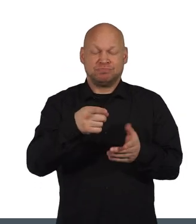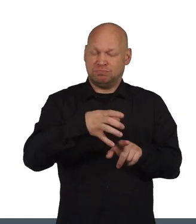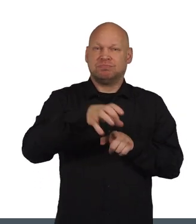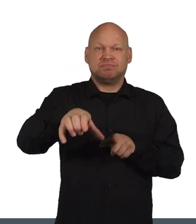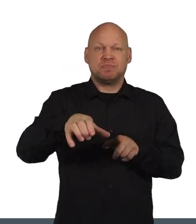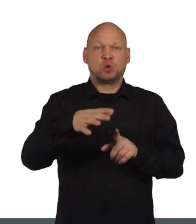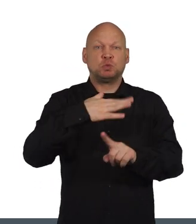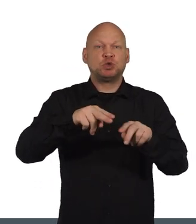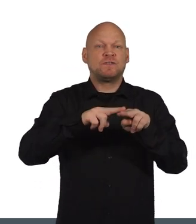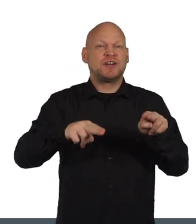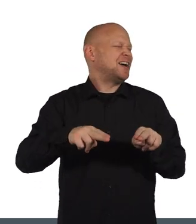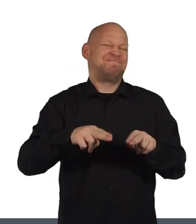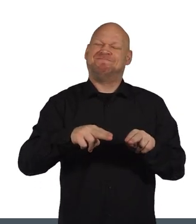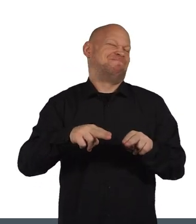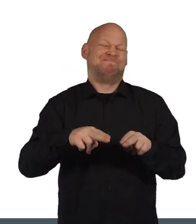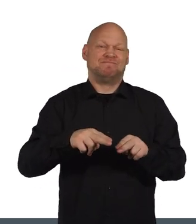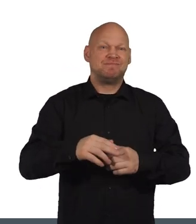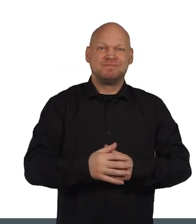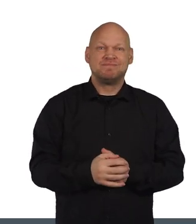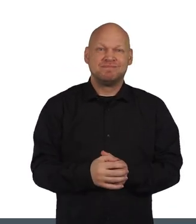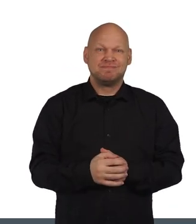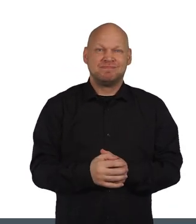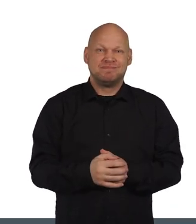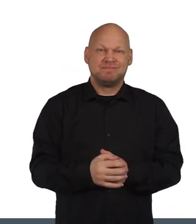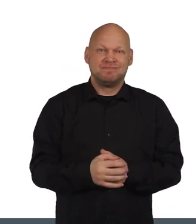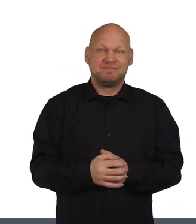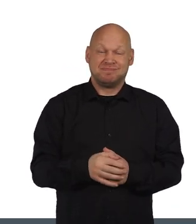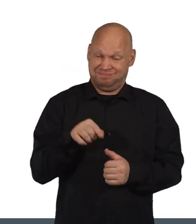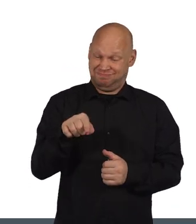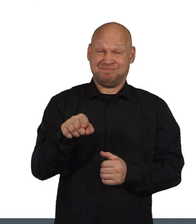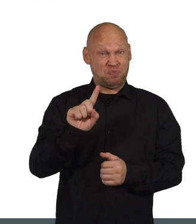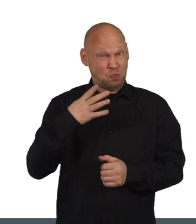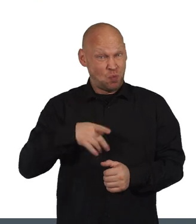relocate the community flat, which was the decision they were wanting.